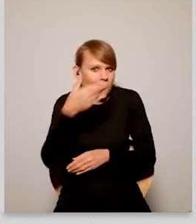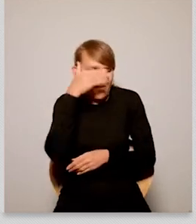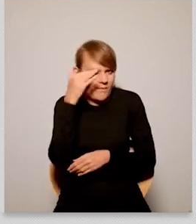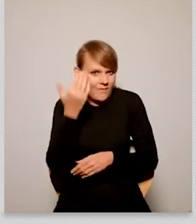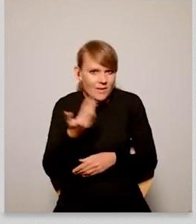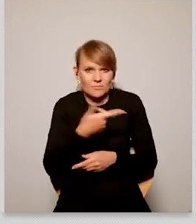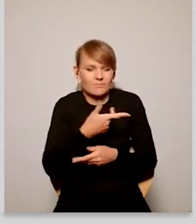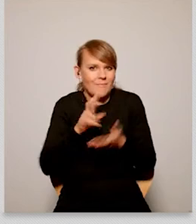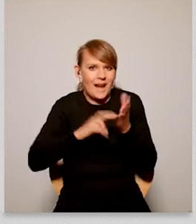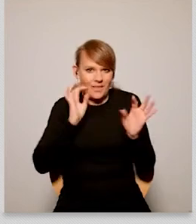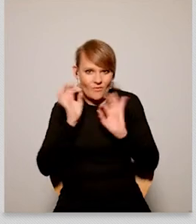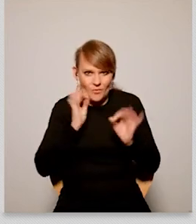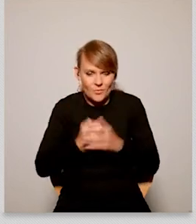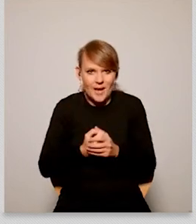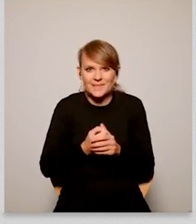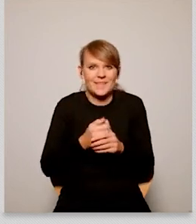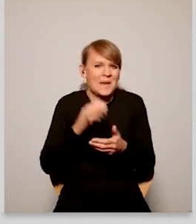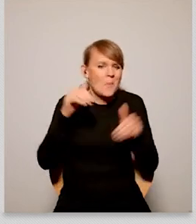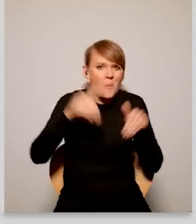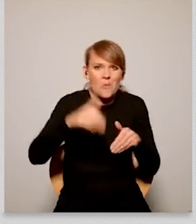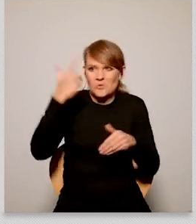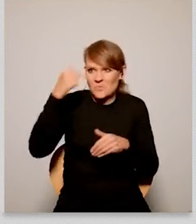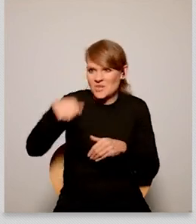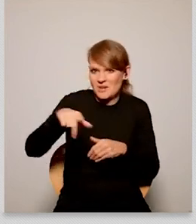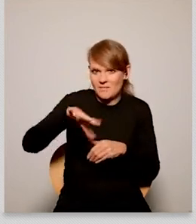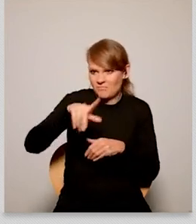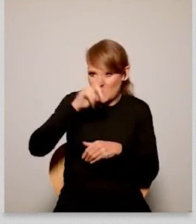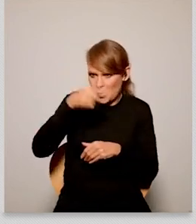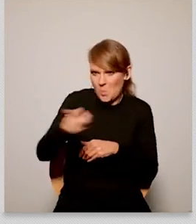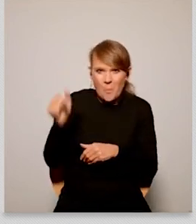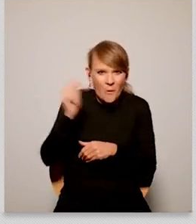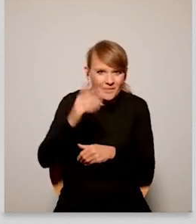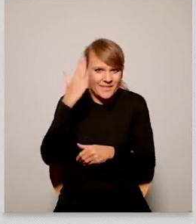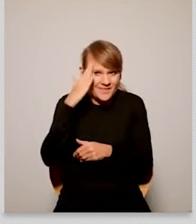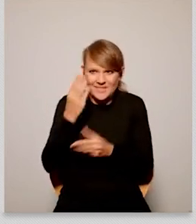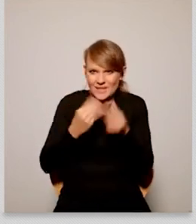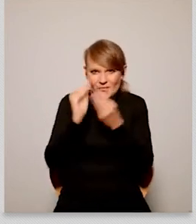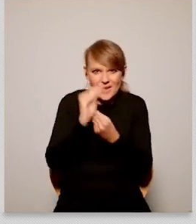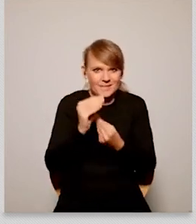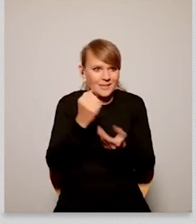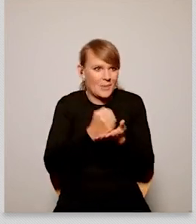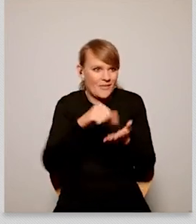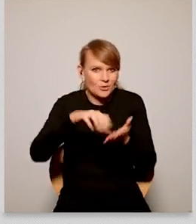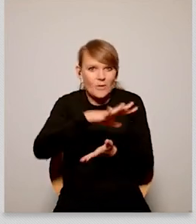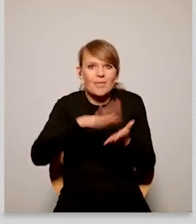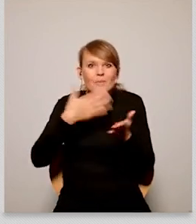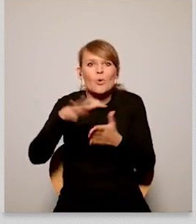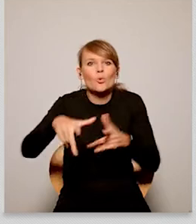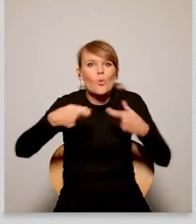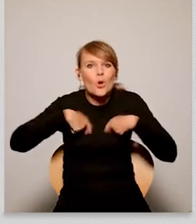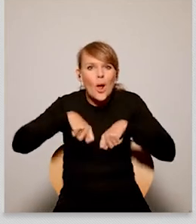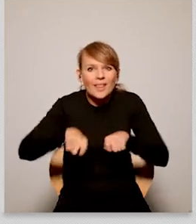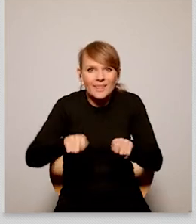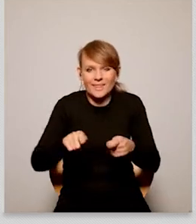shows that and there are different groups within the polish society and some of them we could believe should